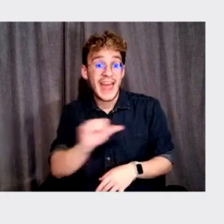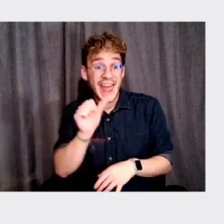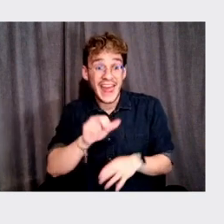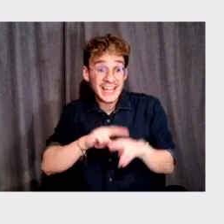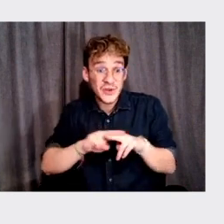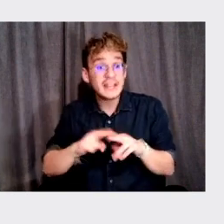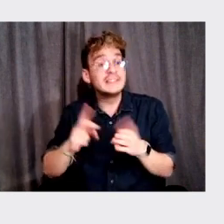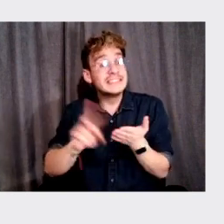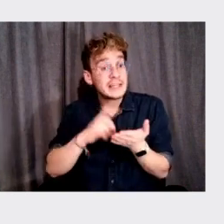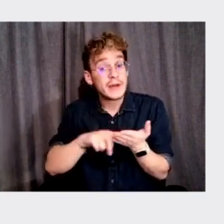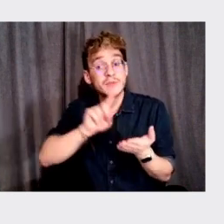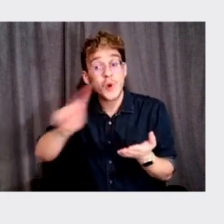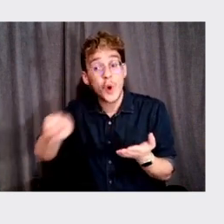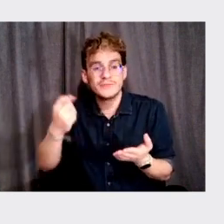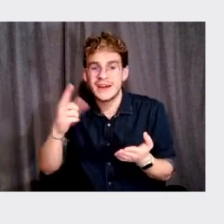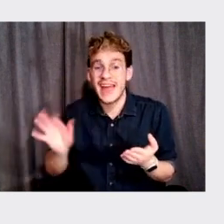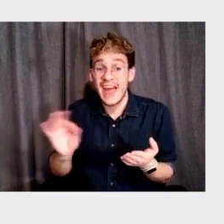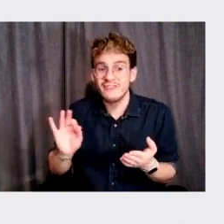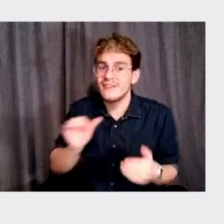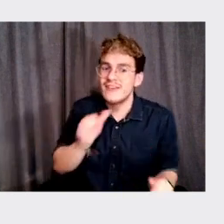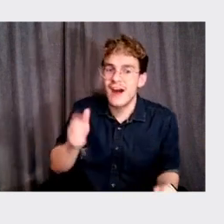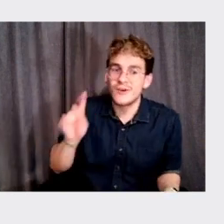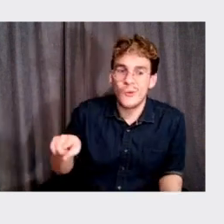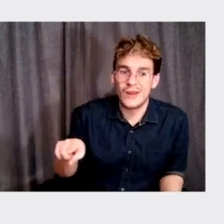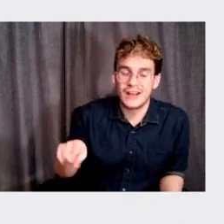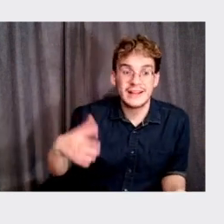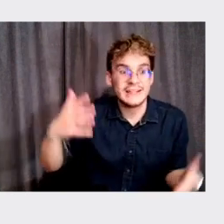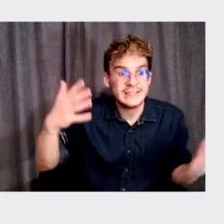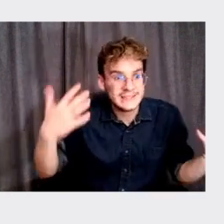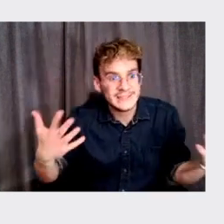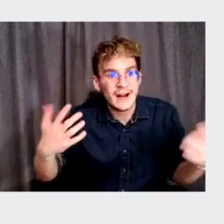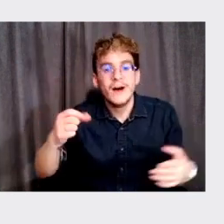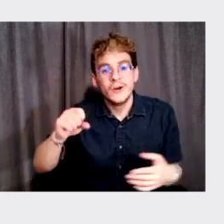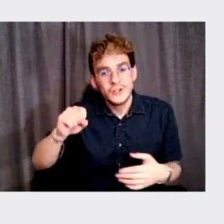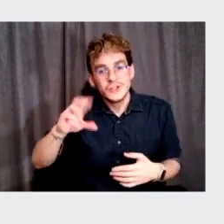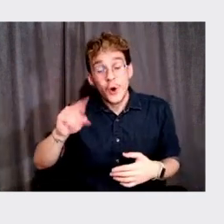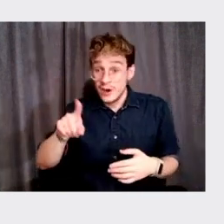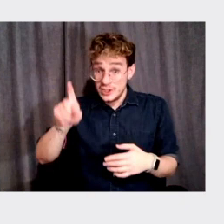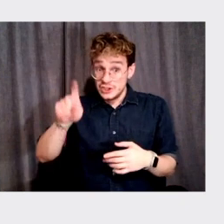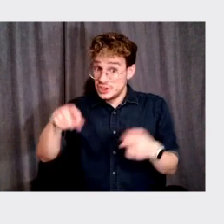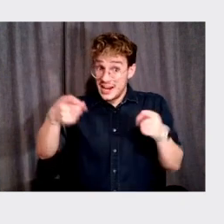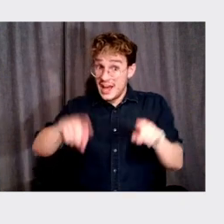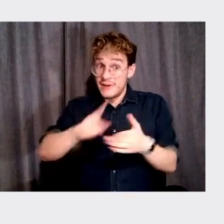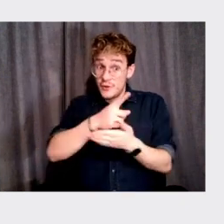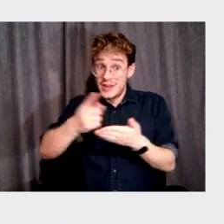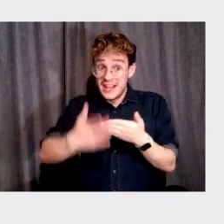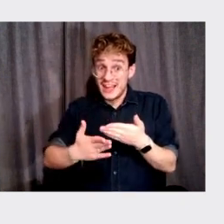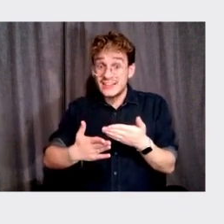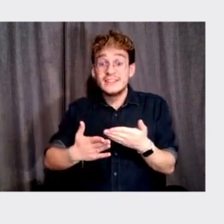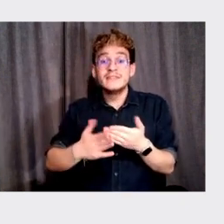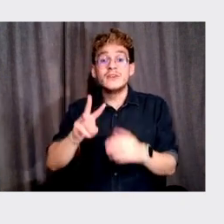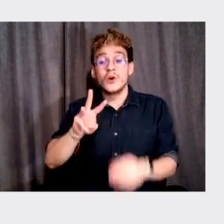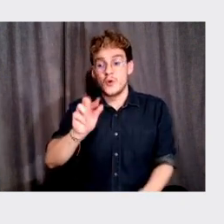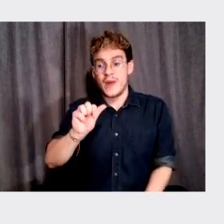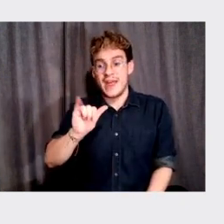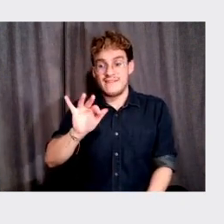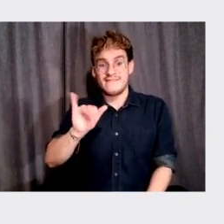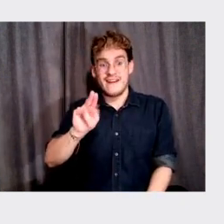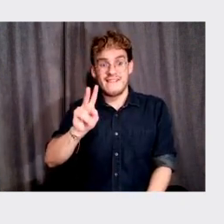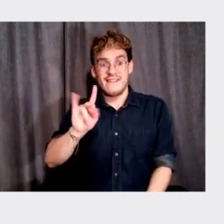is actually going there and the F train is not running at all. So what should happen on the weekend is that the wayfinding